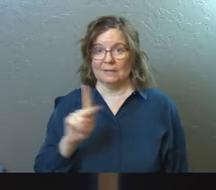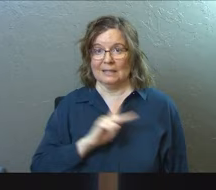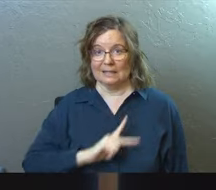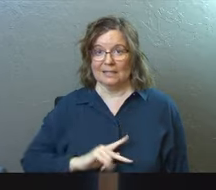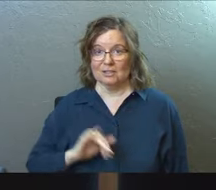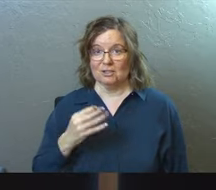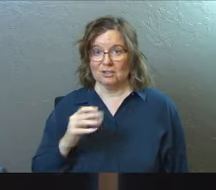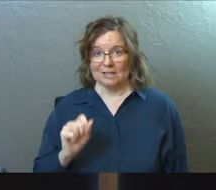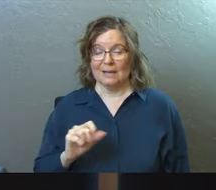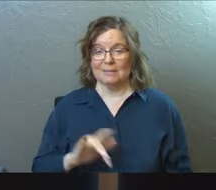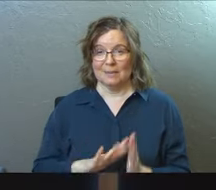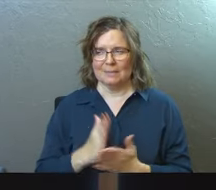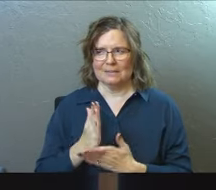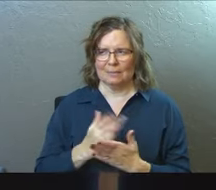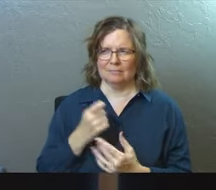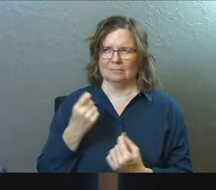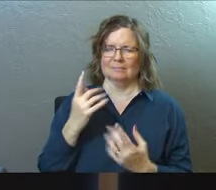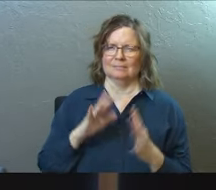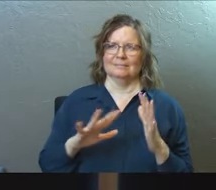Some of you are getting, yeah.